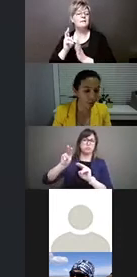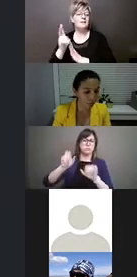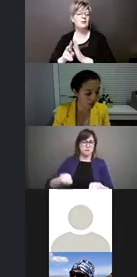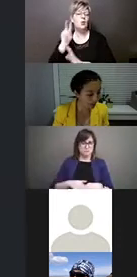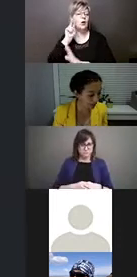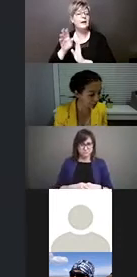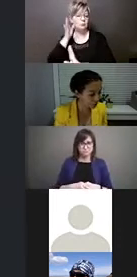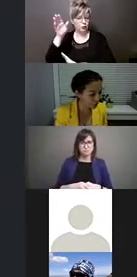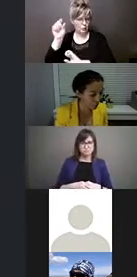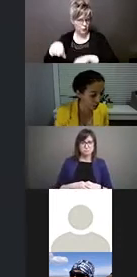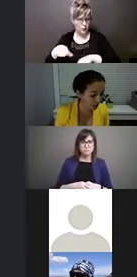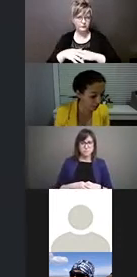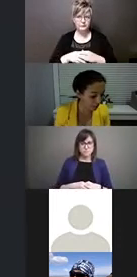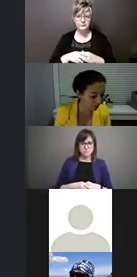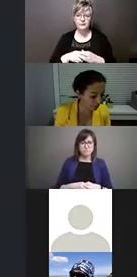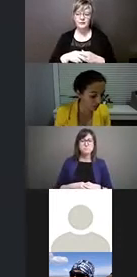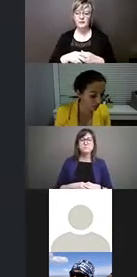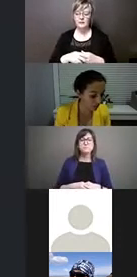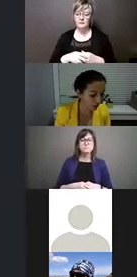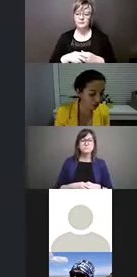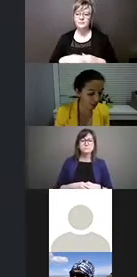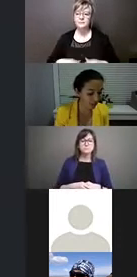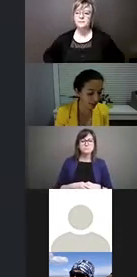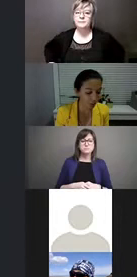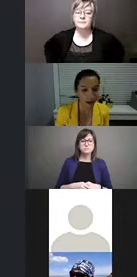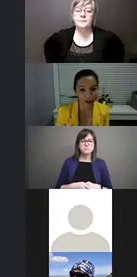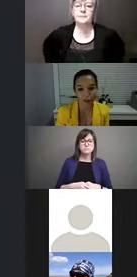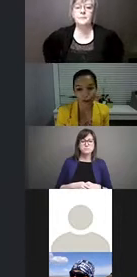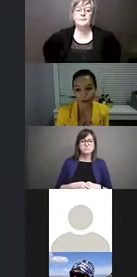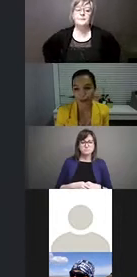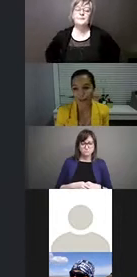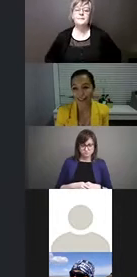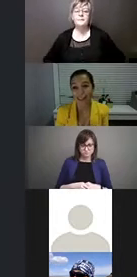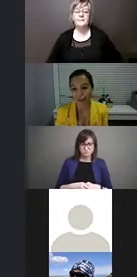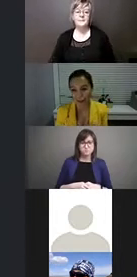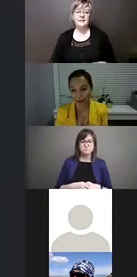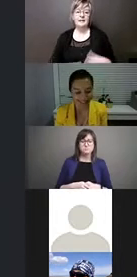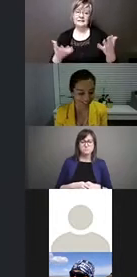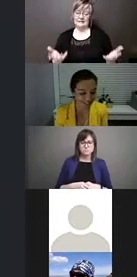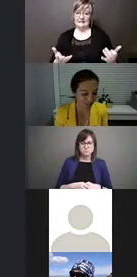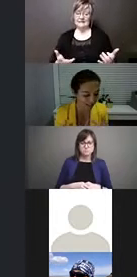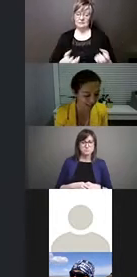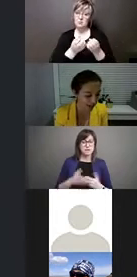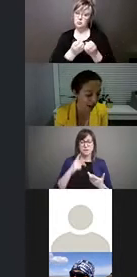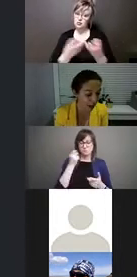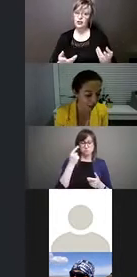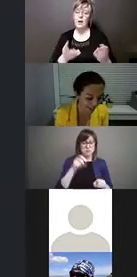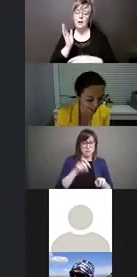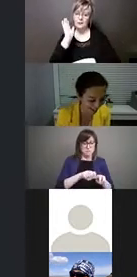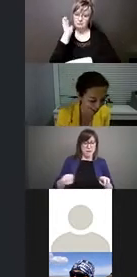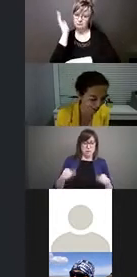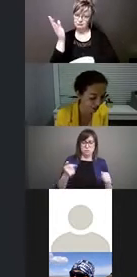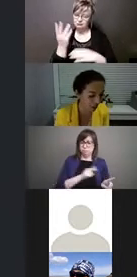We would like to make sure that we'll have a flow of several panelists, so this is a